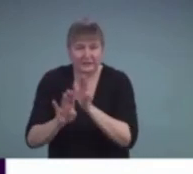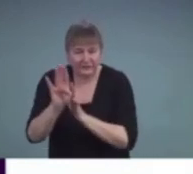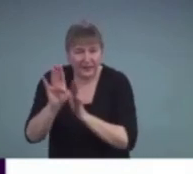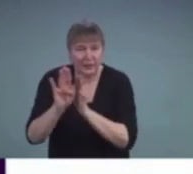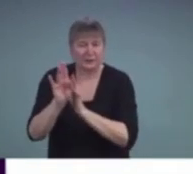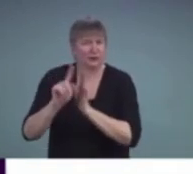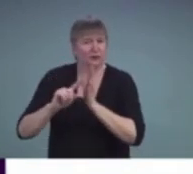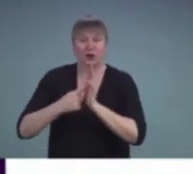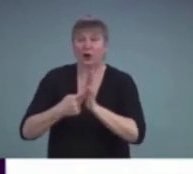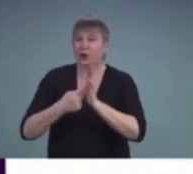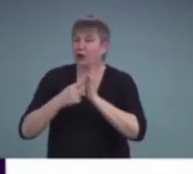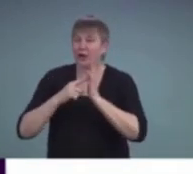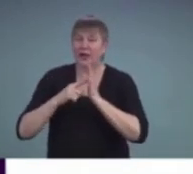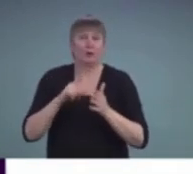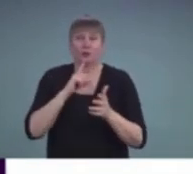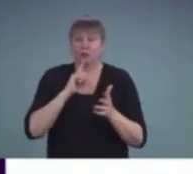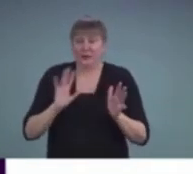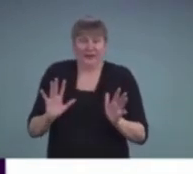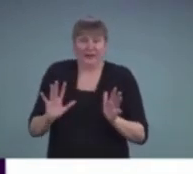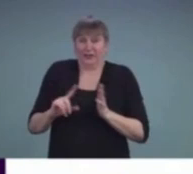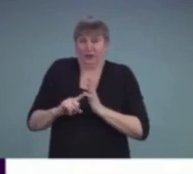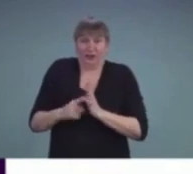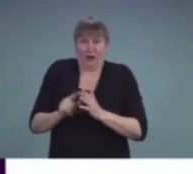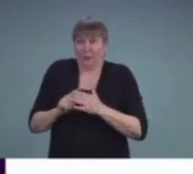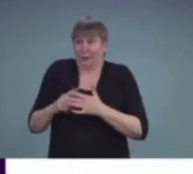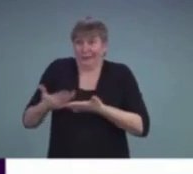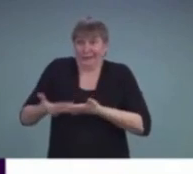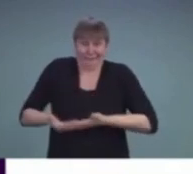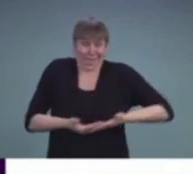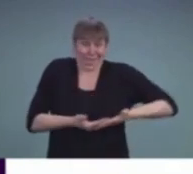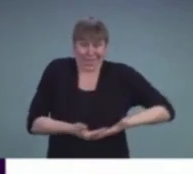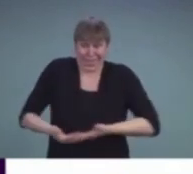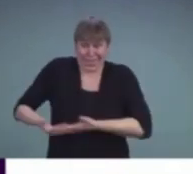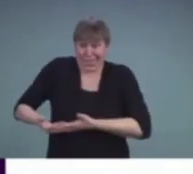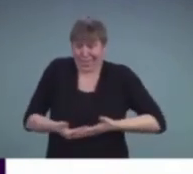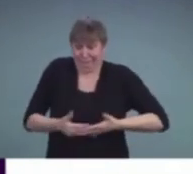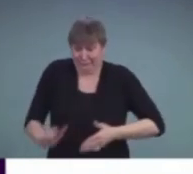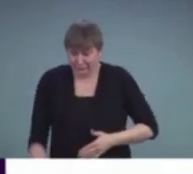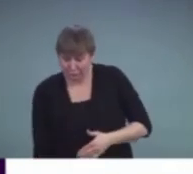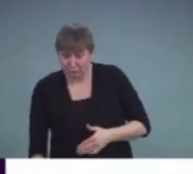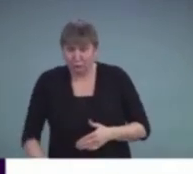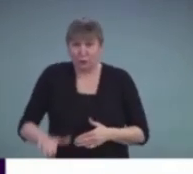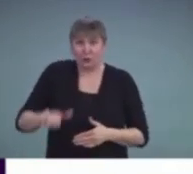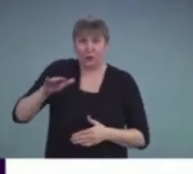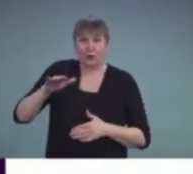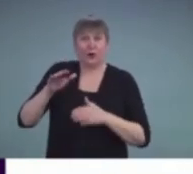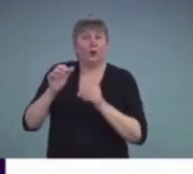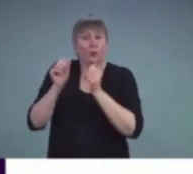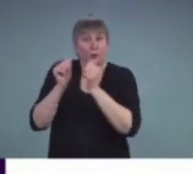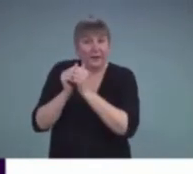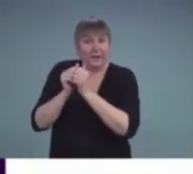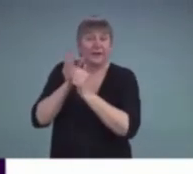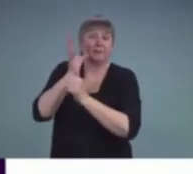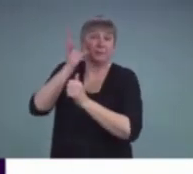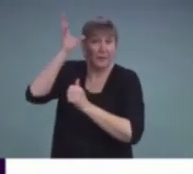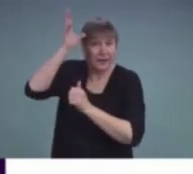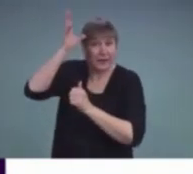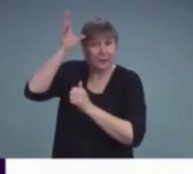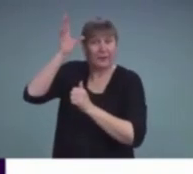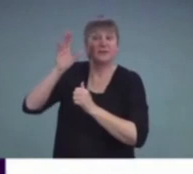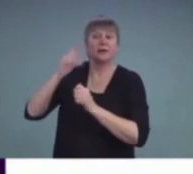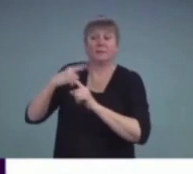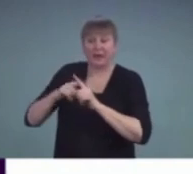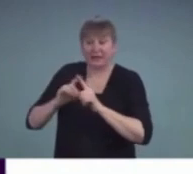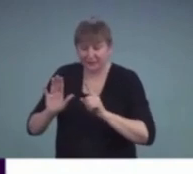something that begins at birth through early childhood with parents and their children and then continues as those children